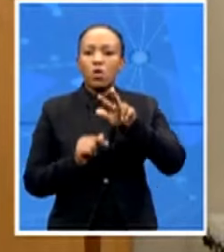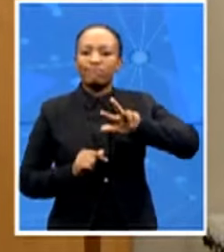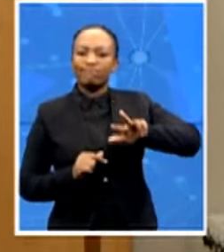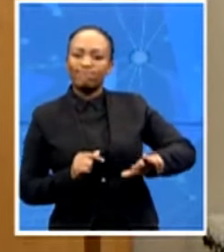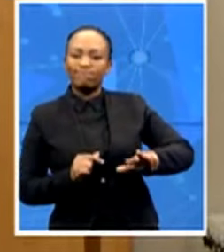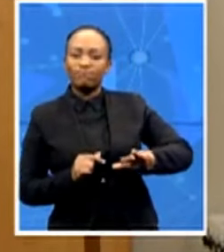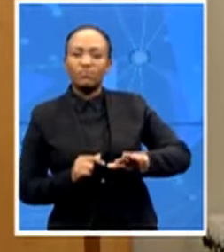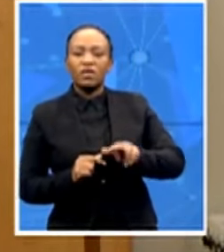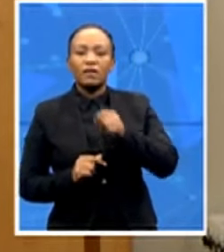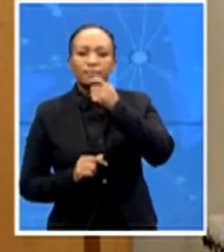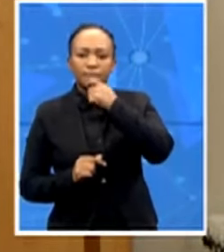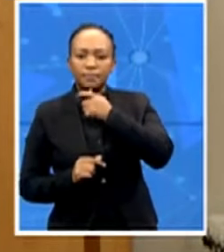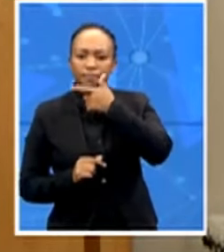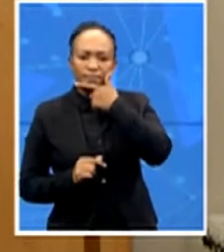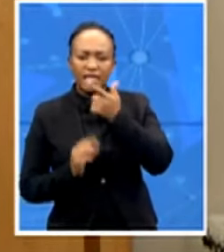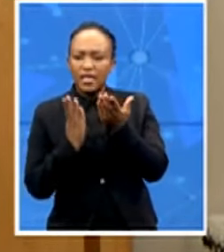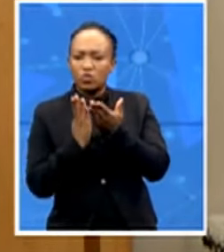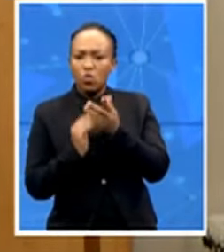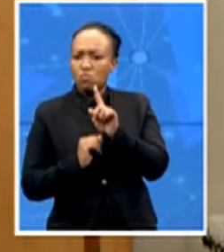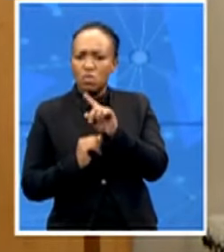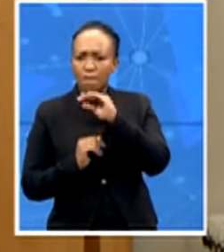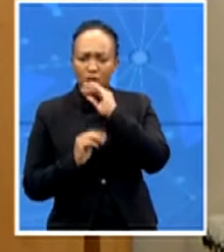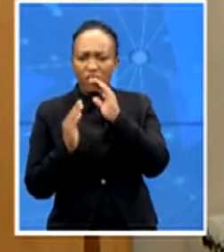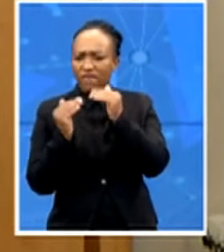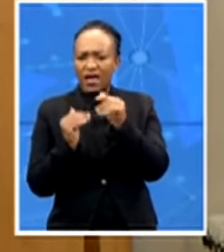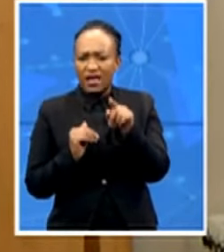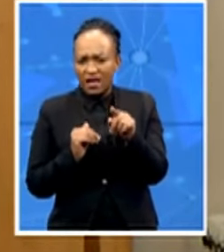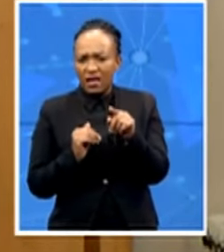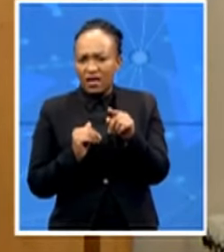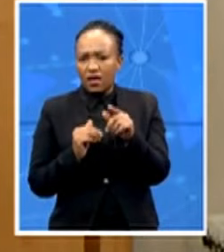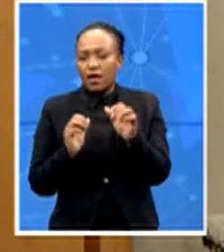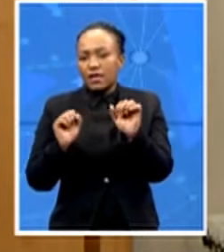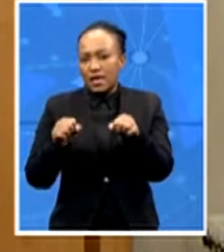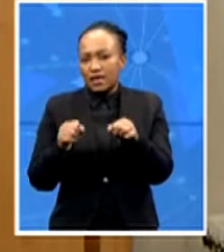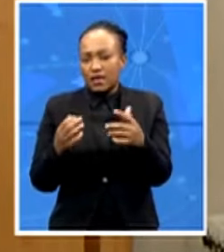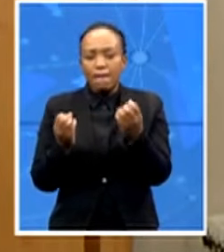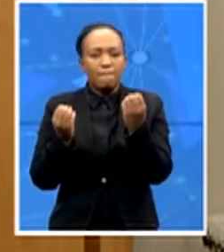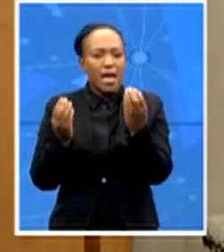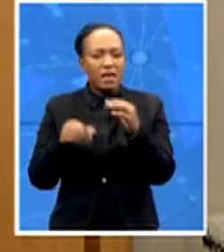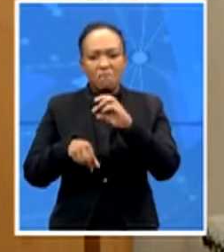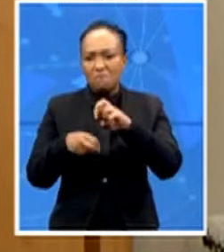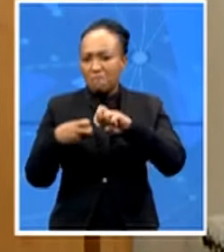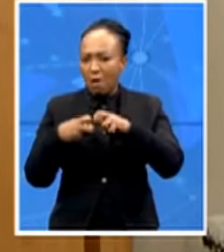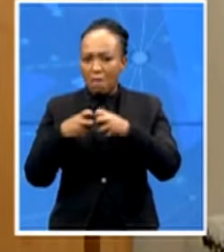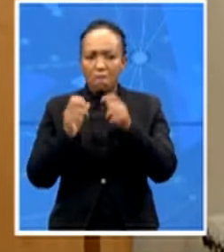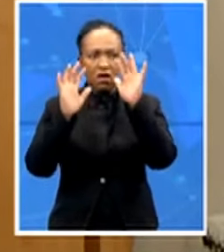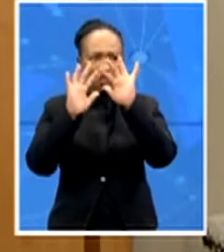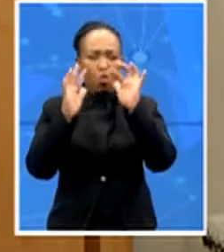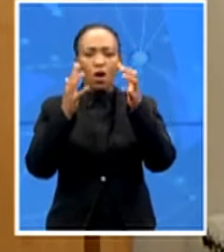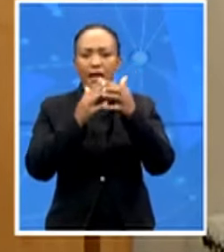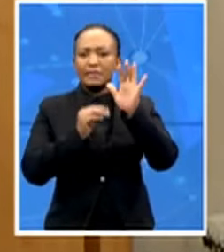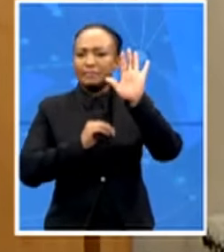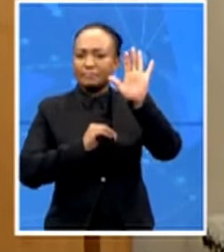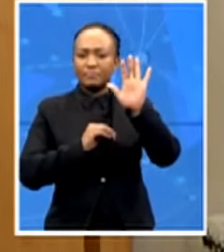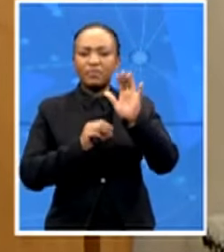us not doing our job right and yeah there are so many issues around the world currently and particularly affecting the youth and a